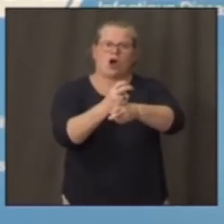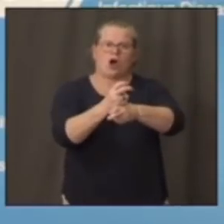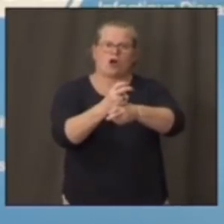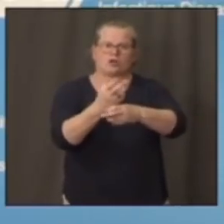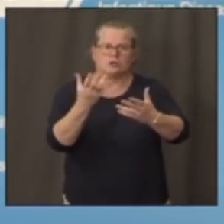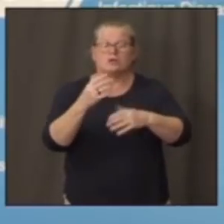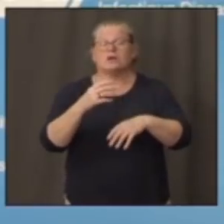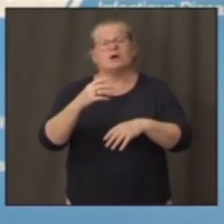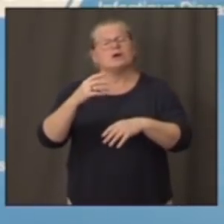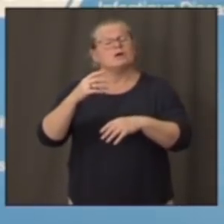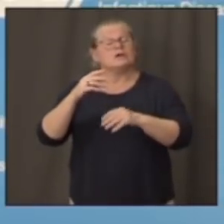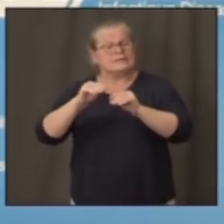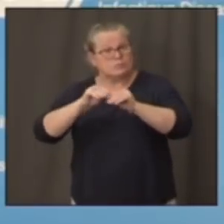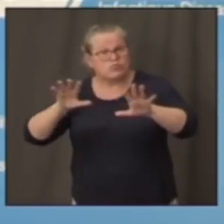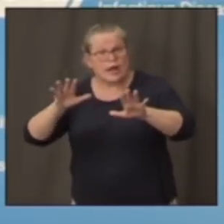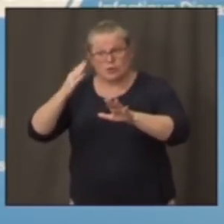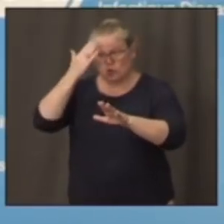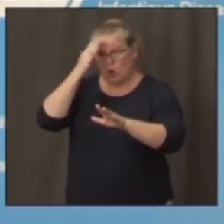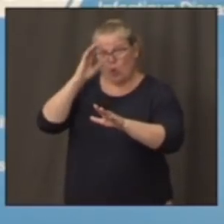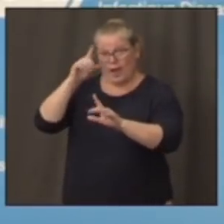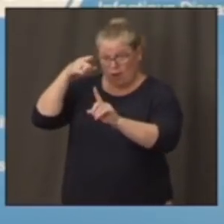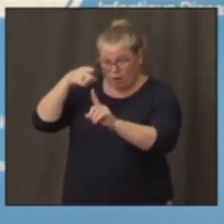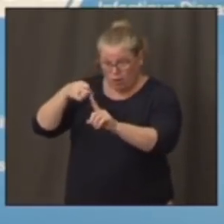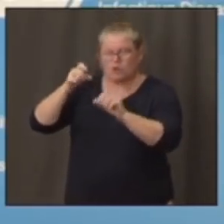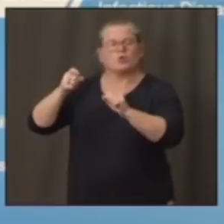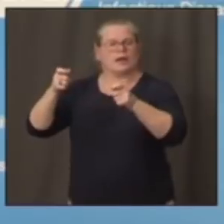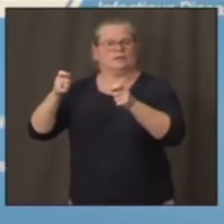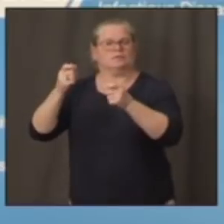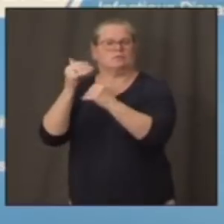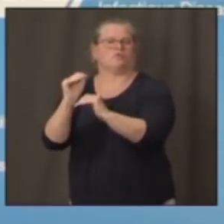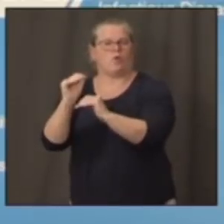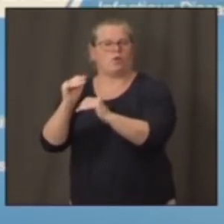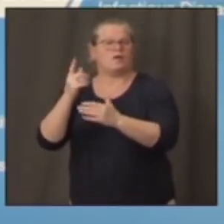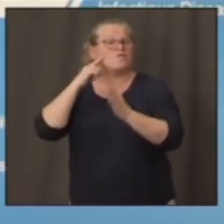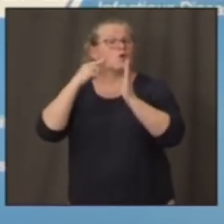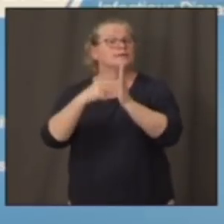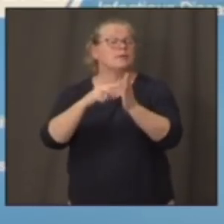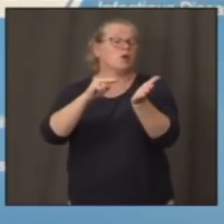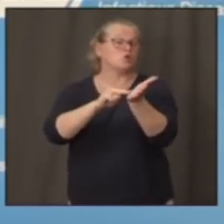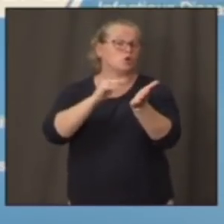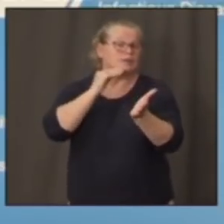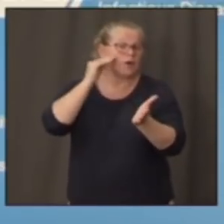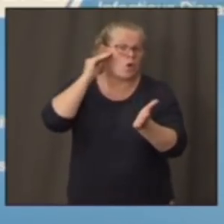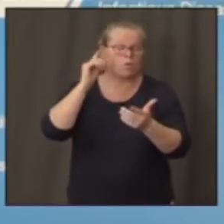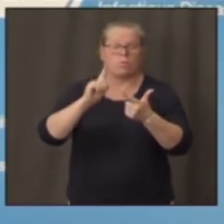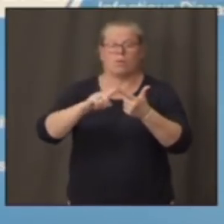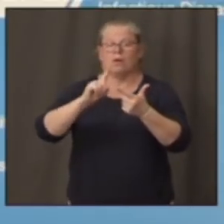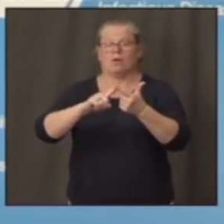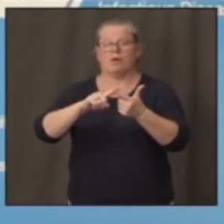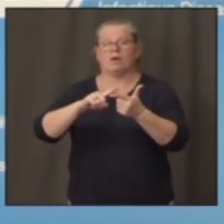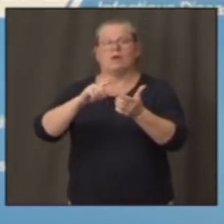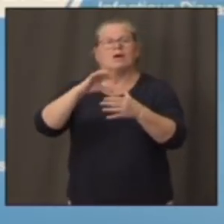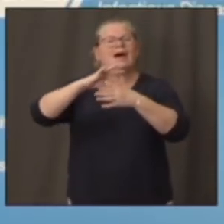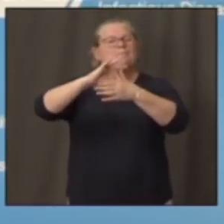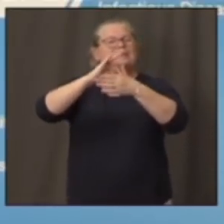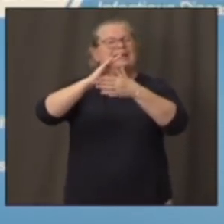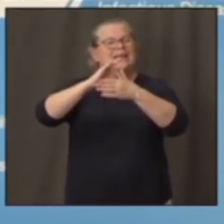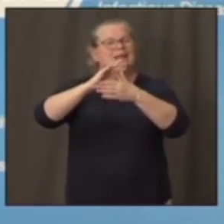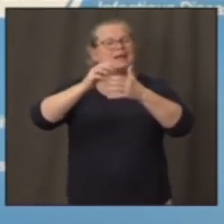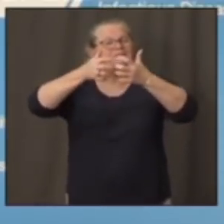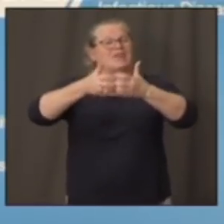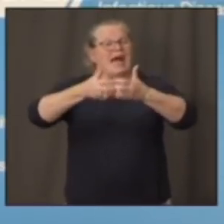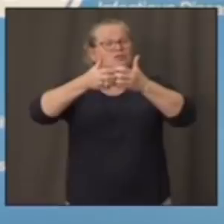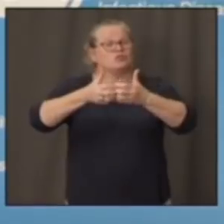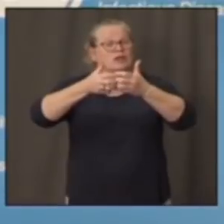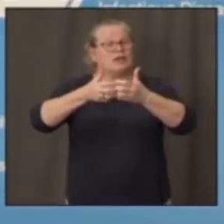nursing home outbreaks, meatpacking plant outbreaks, prison outbreaks. It's unfortunate that